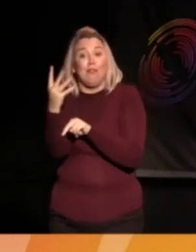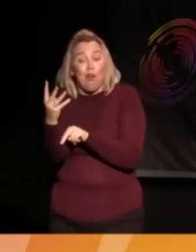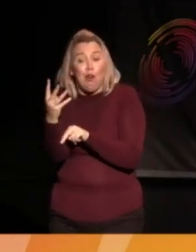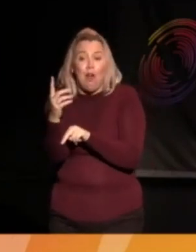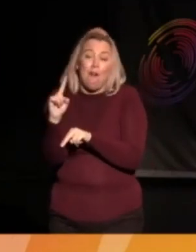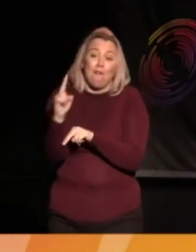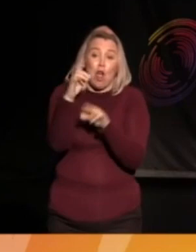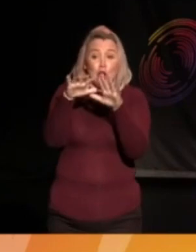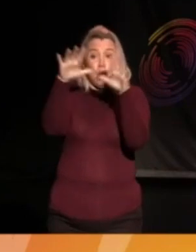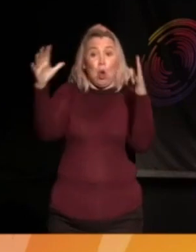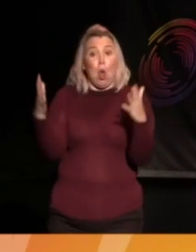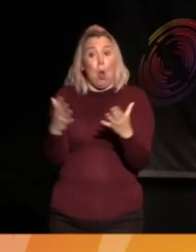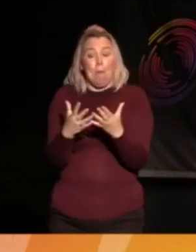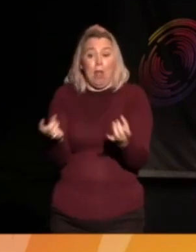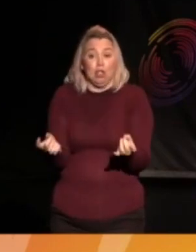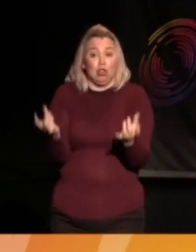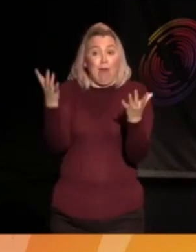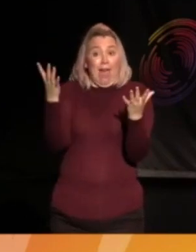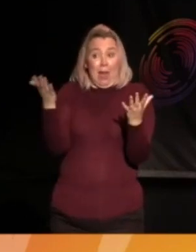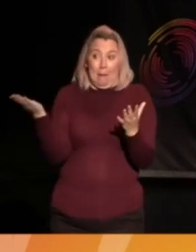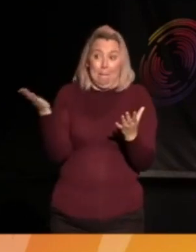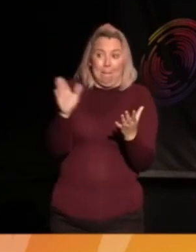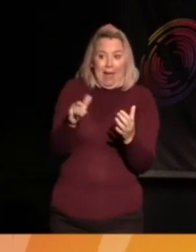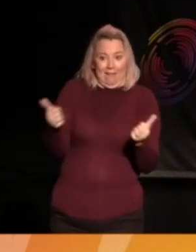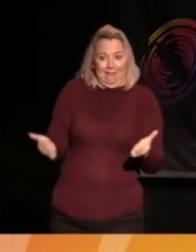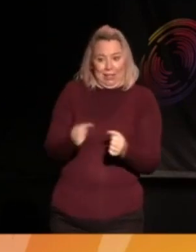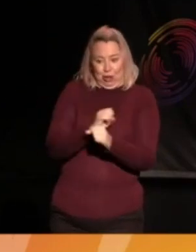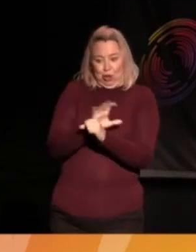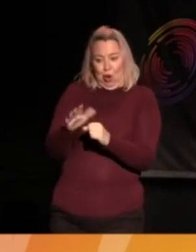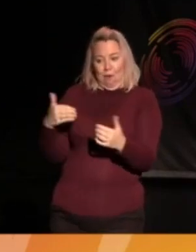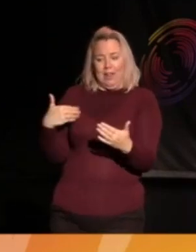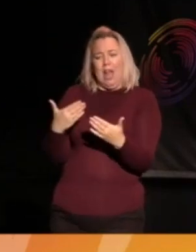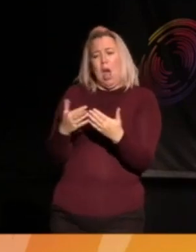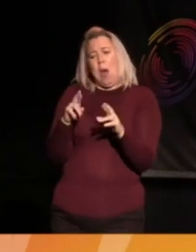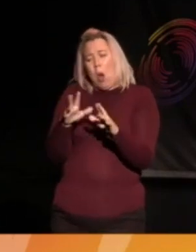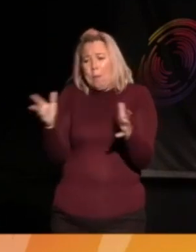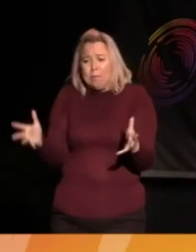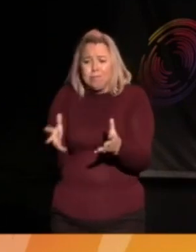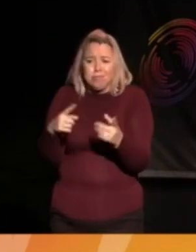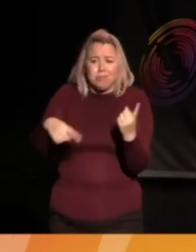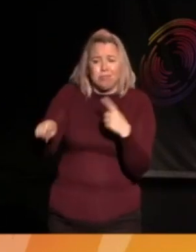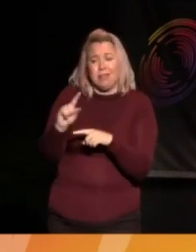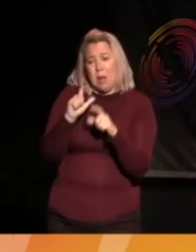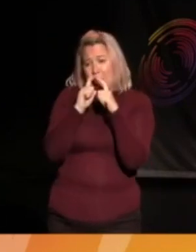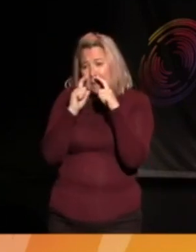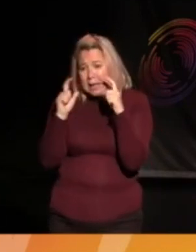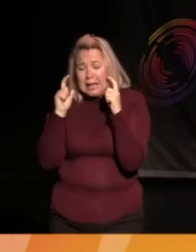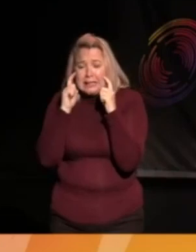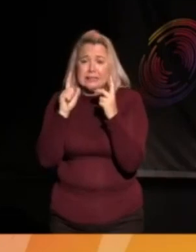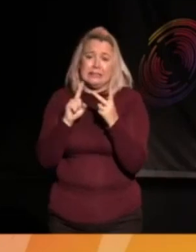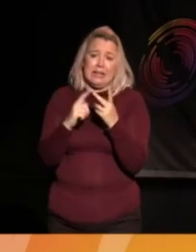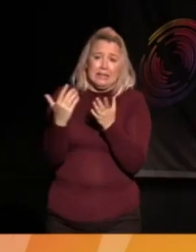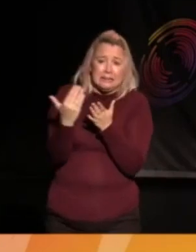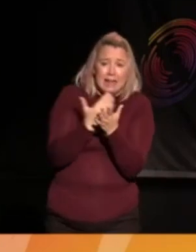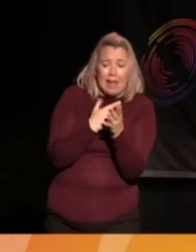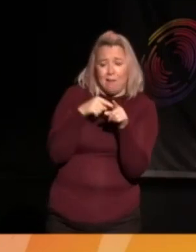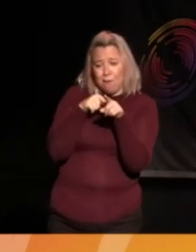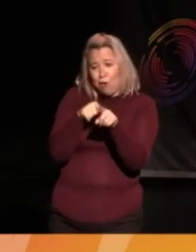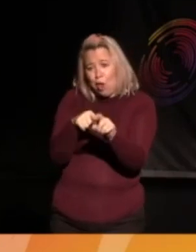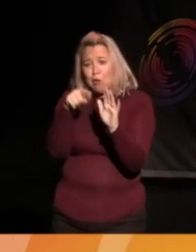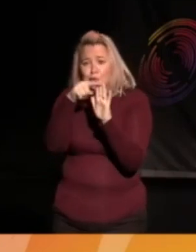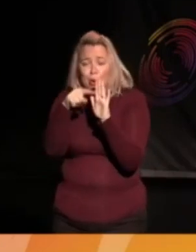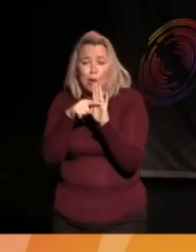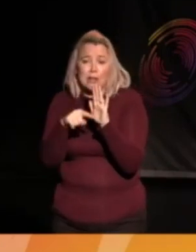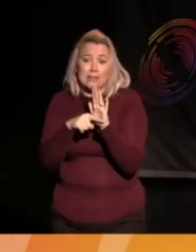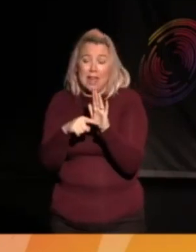the first global strike for climate back since the pandemic. And we're just hoping to mobilise people again. And we're asking people to wear masks and obviously be COVID safe. But, yeah, to